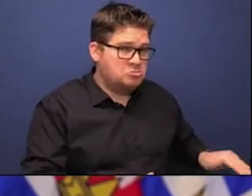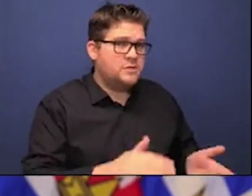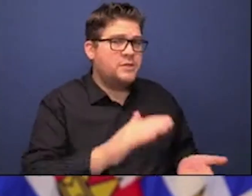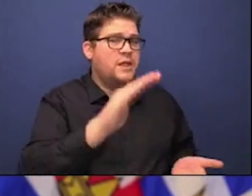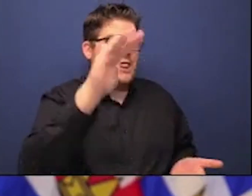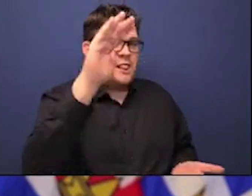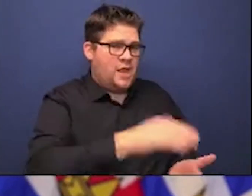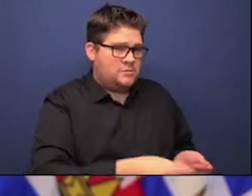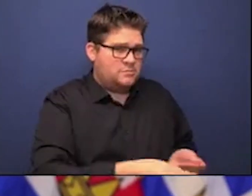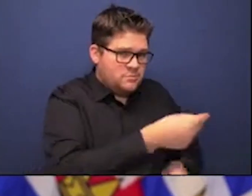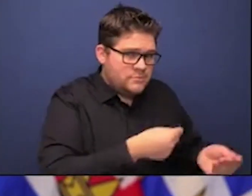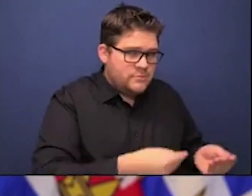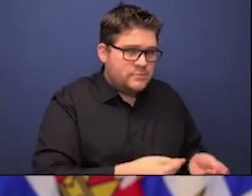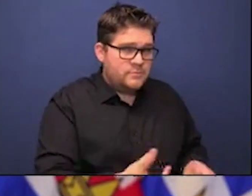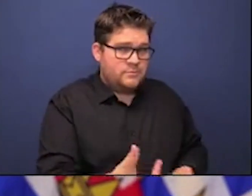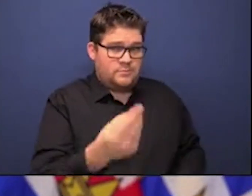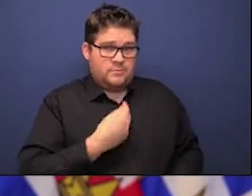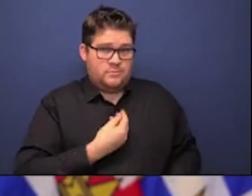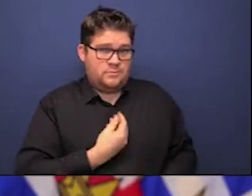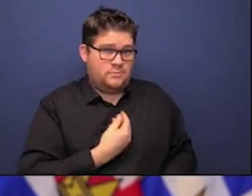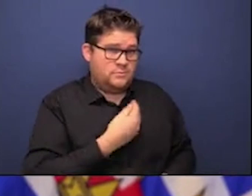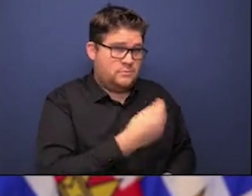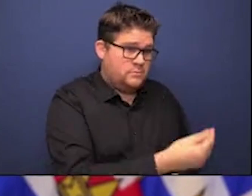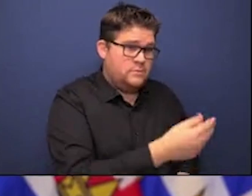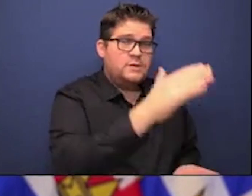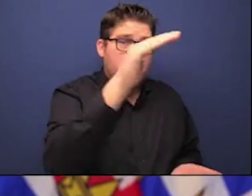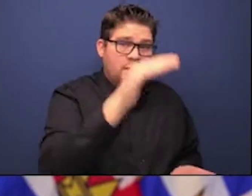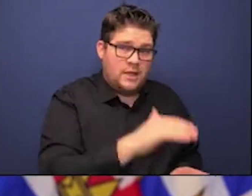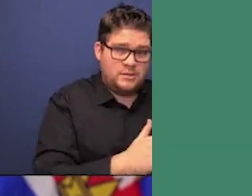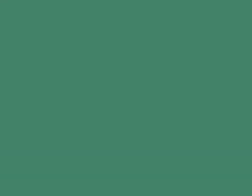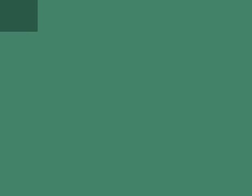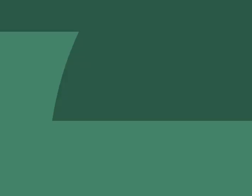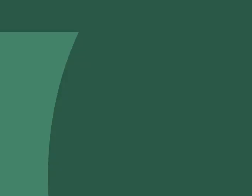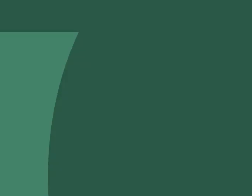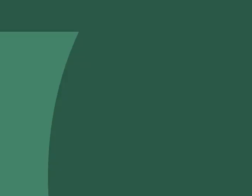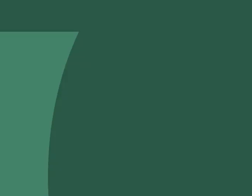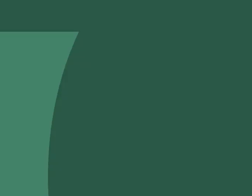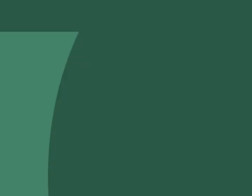don't pass it on as often, and thankfully don't have a severe illness.